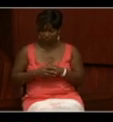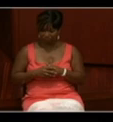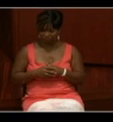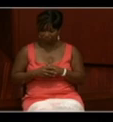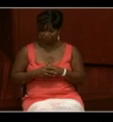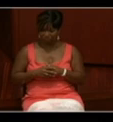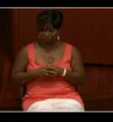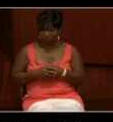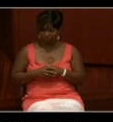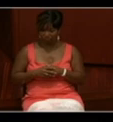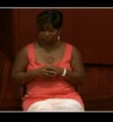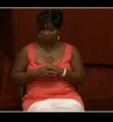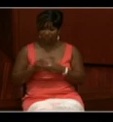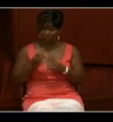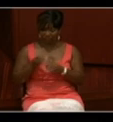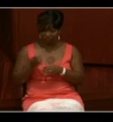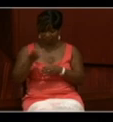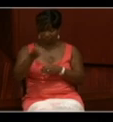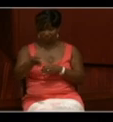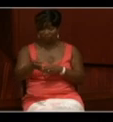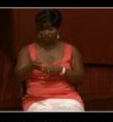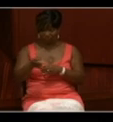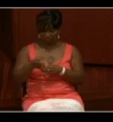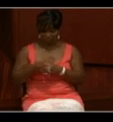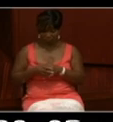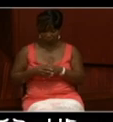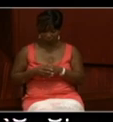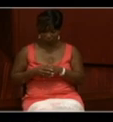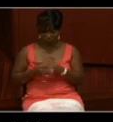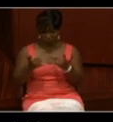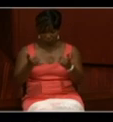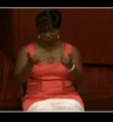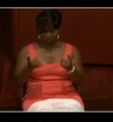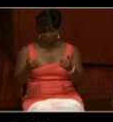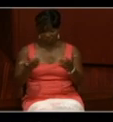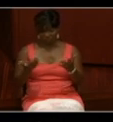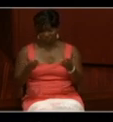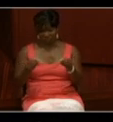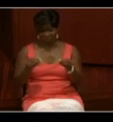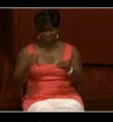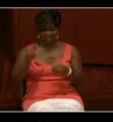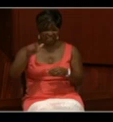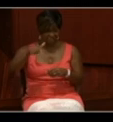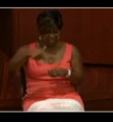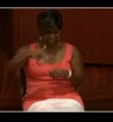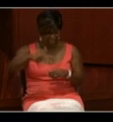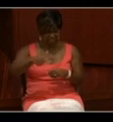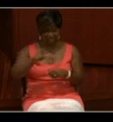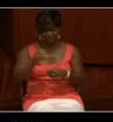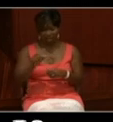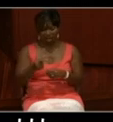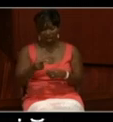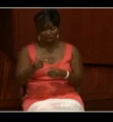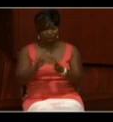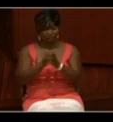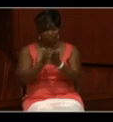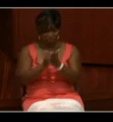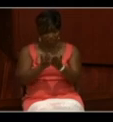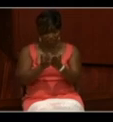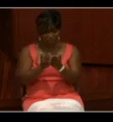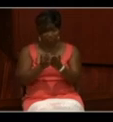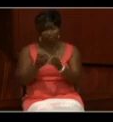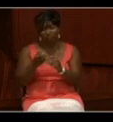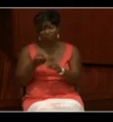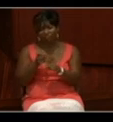All right. Fast-forwarding on. Now to the later logbooks that are in her holdings from